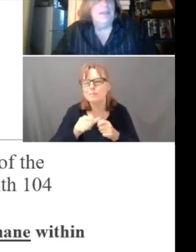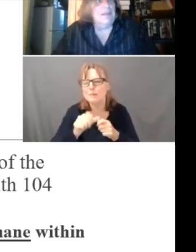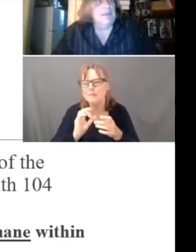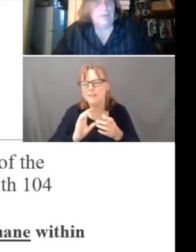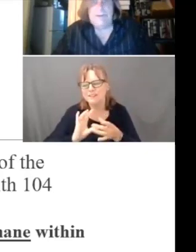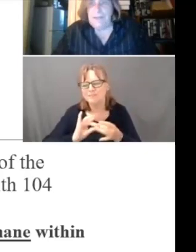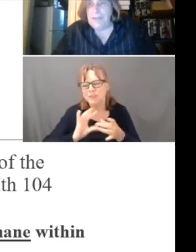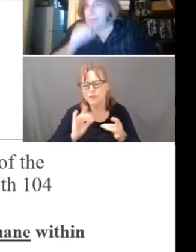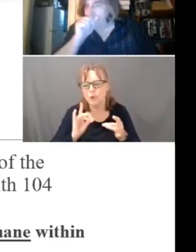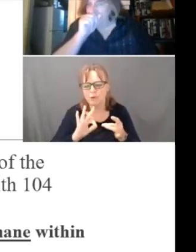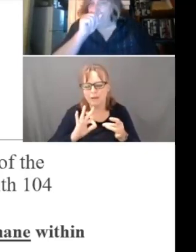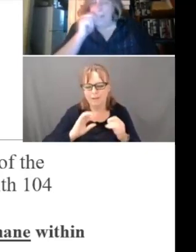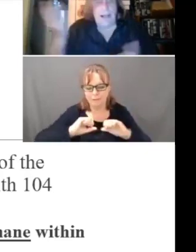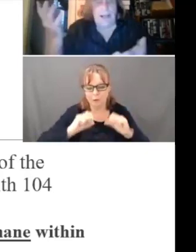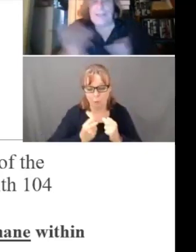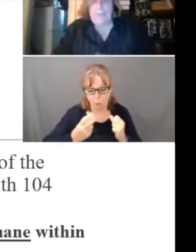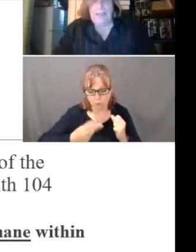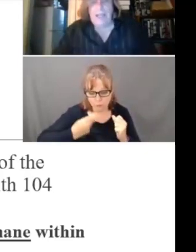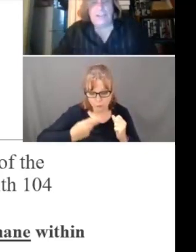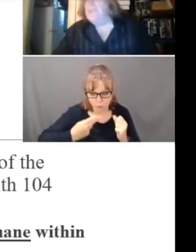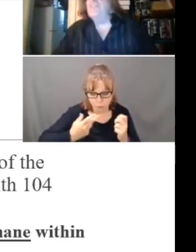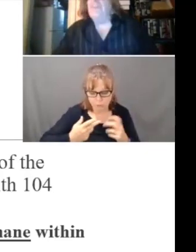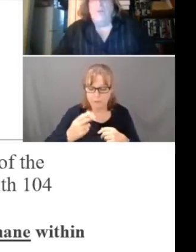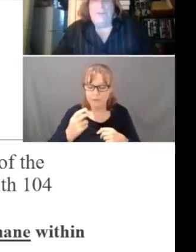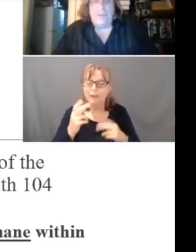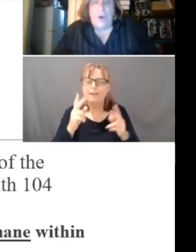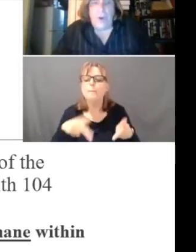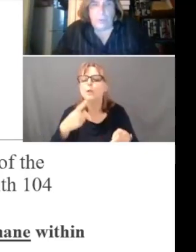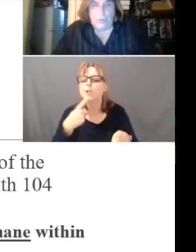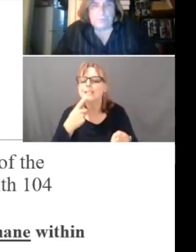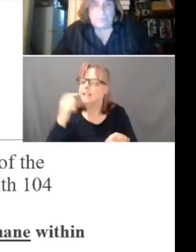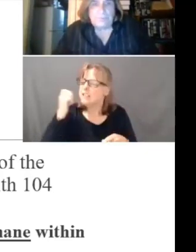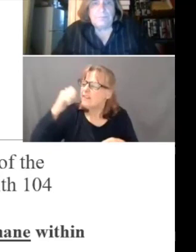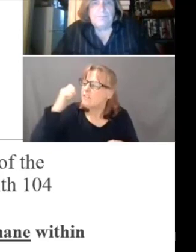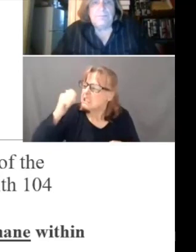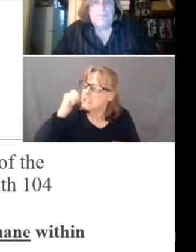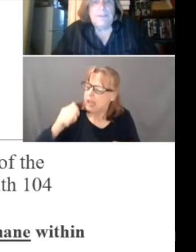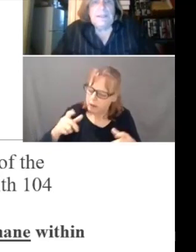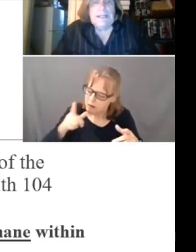say, every day I get my lunch and it's always cold.